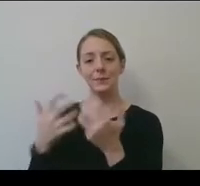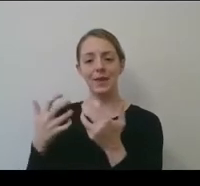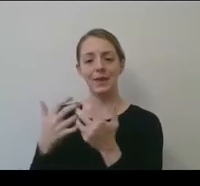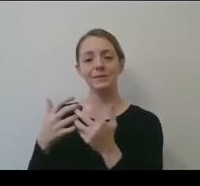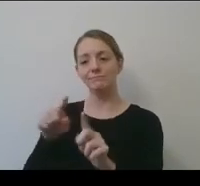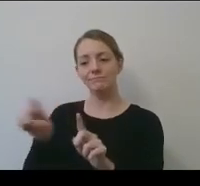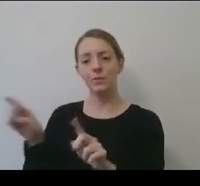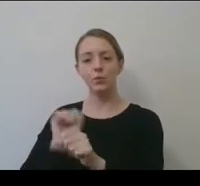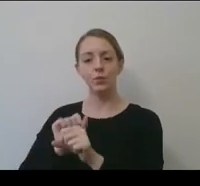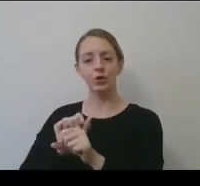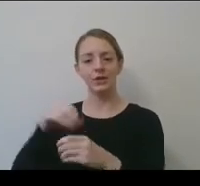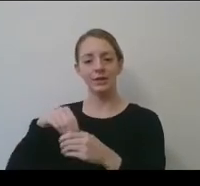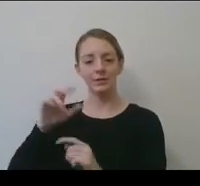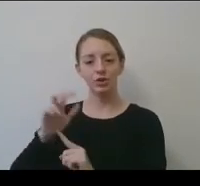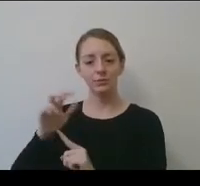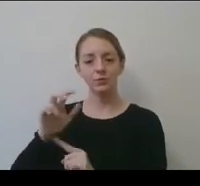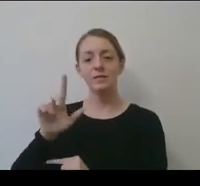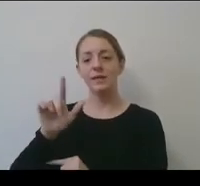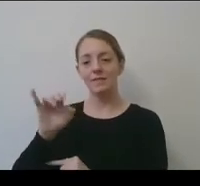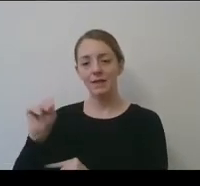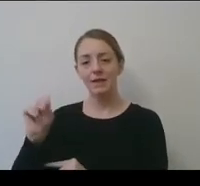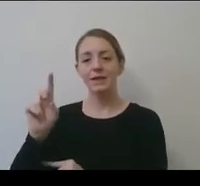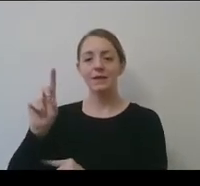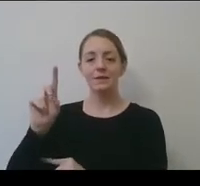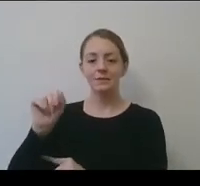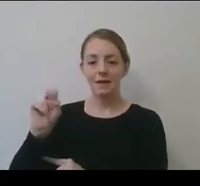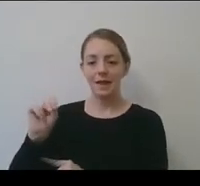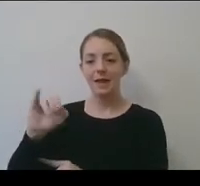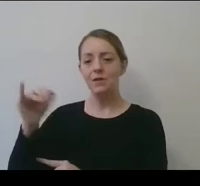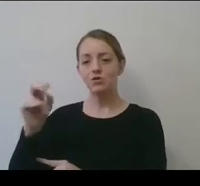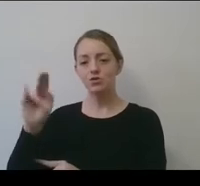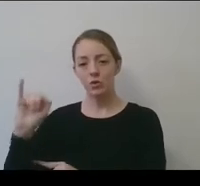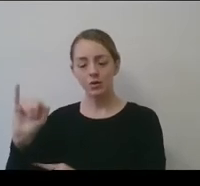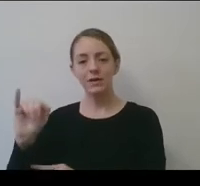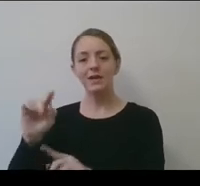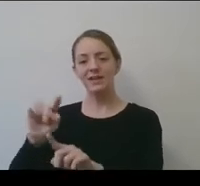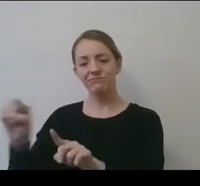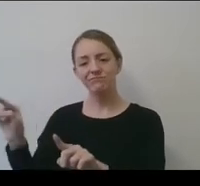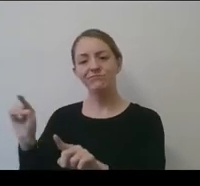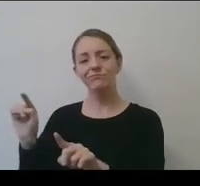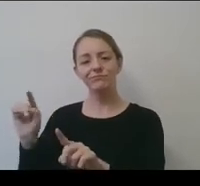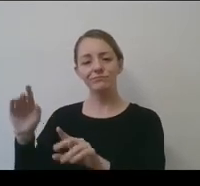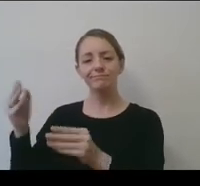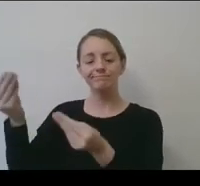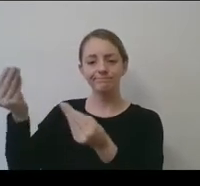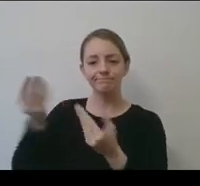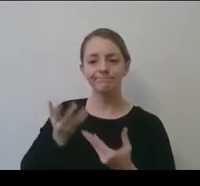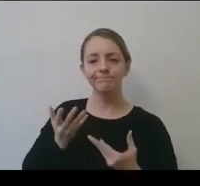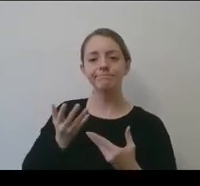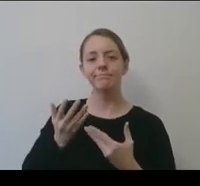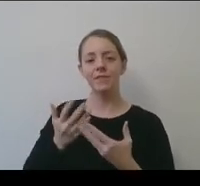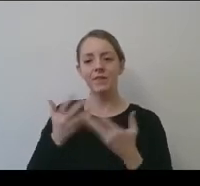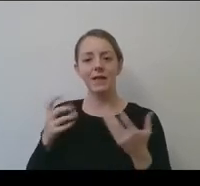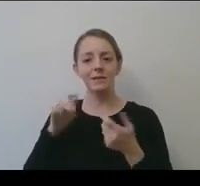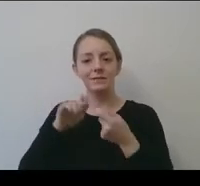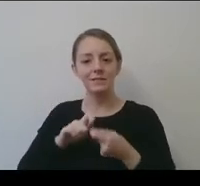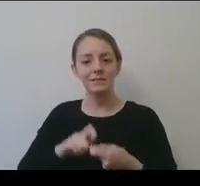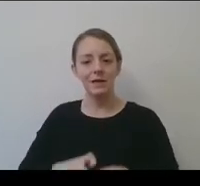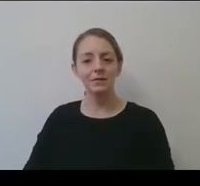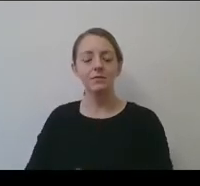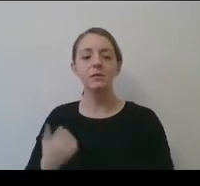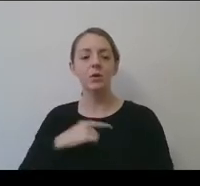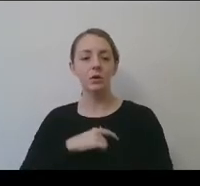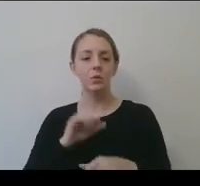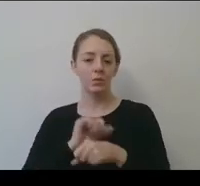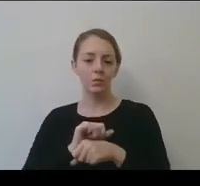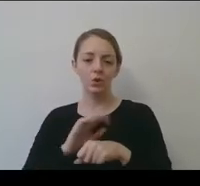those who Lynn and Dan and Joni lead, because they've been at the table providing all sorts of insights and detail. As we work on a